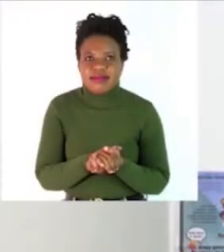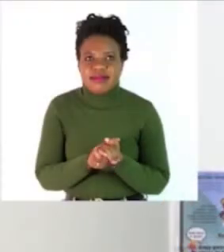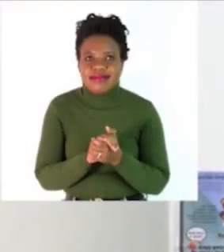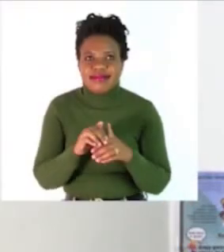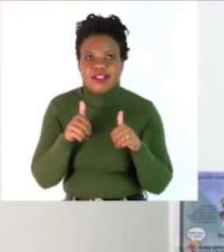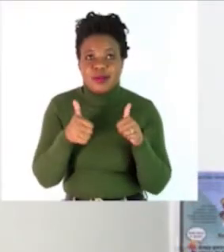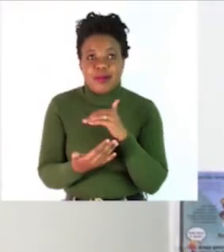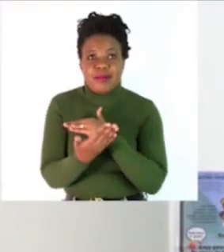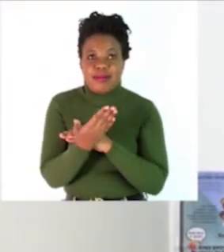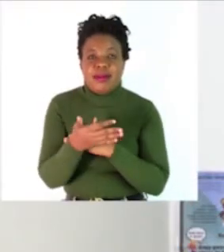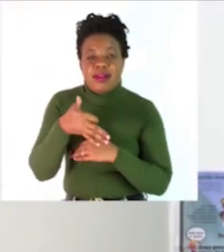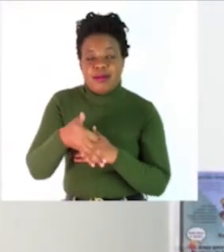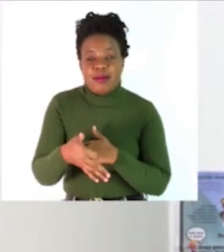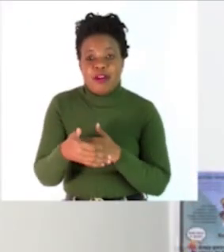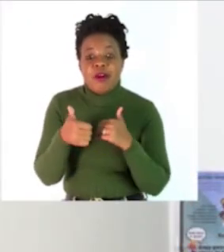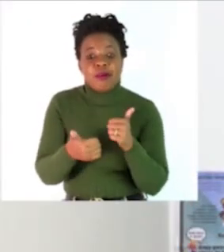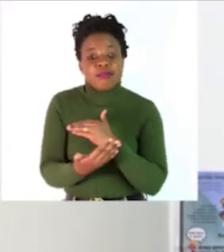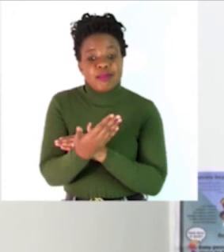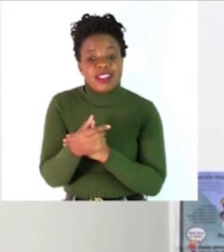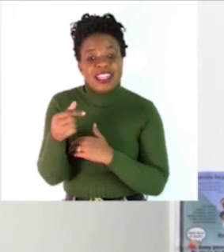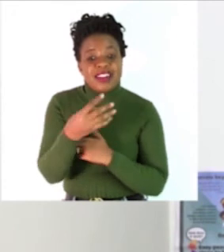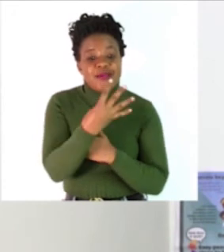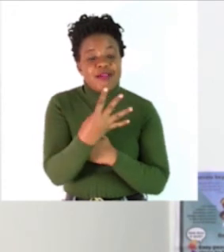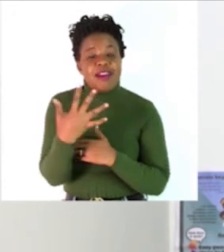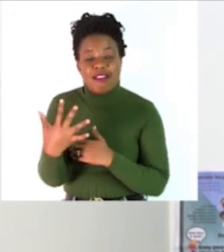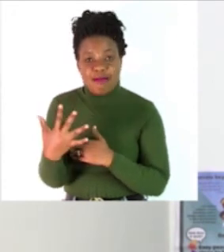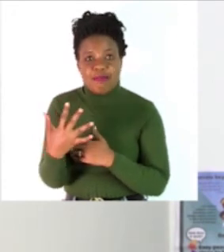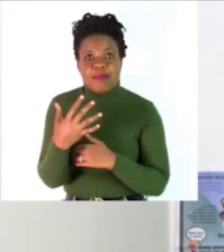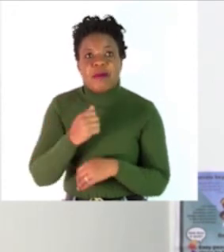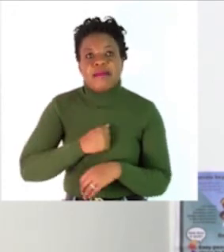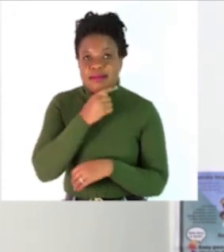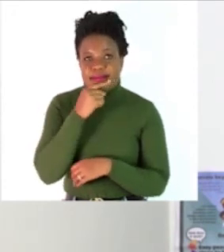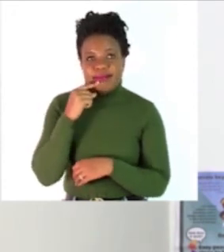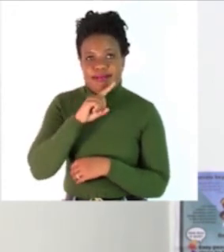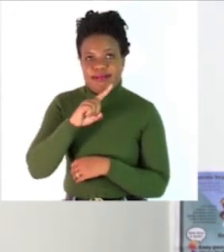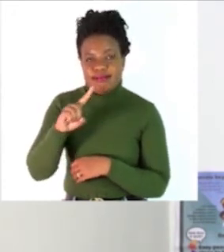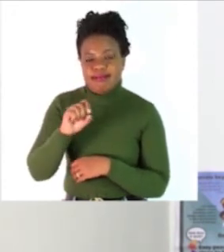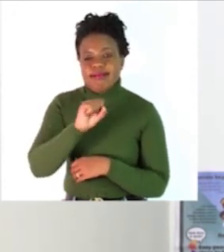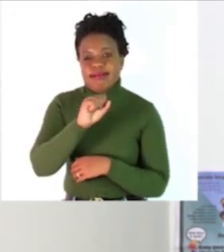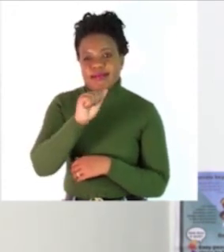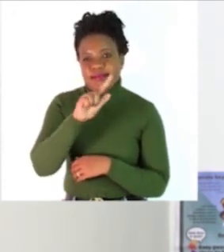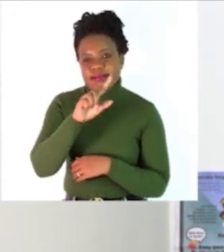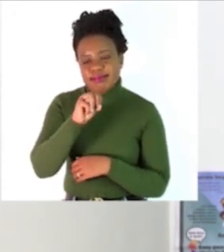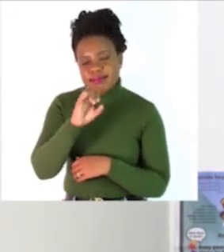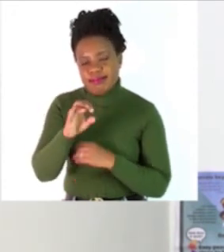morning namibia morning grade 4s and 5s my name is teacher kennedy welcome to